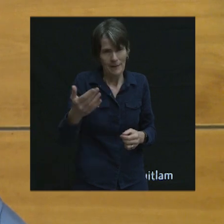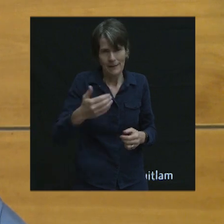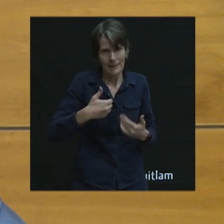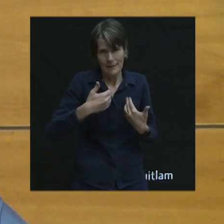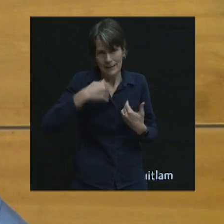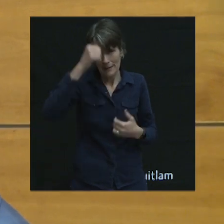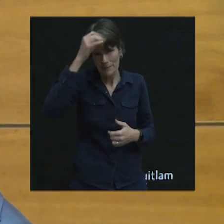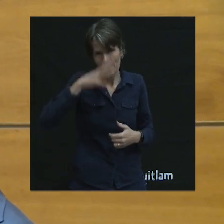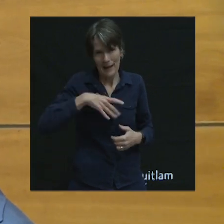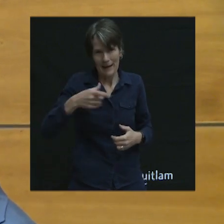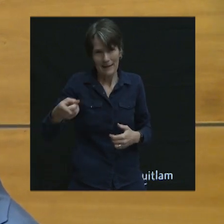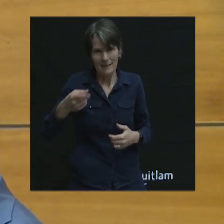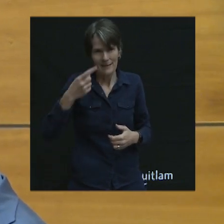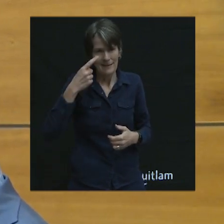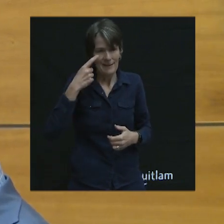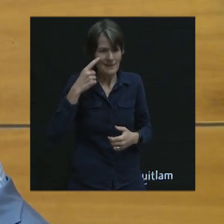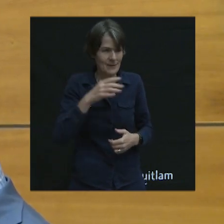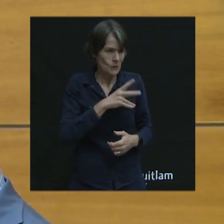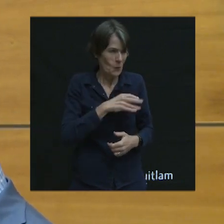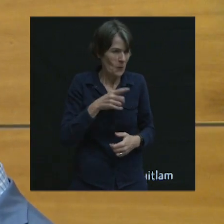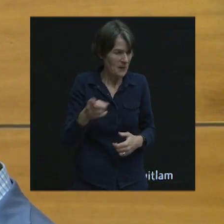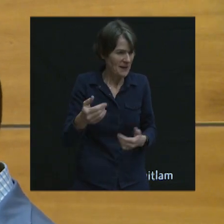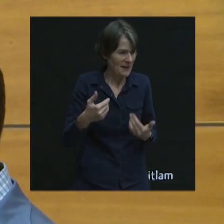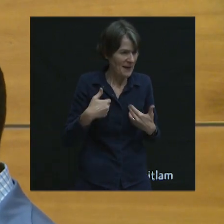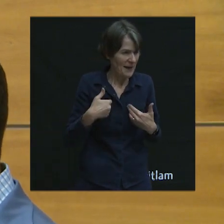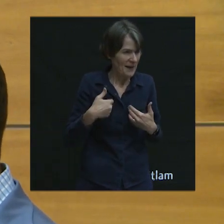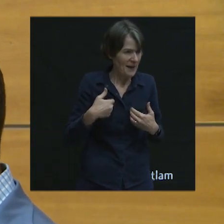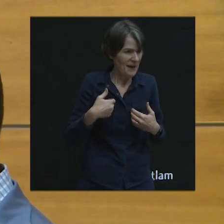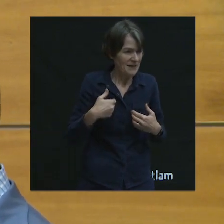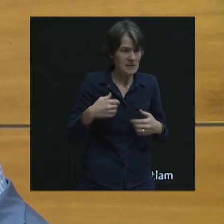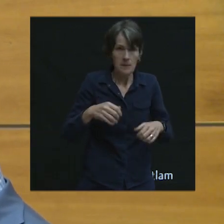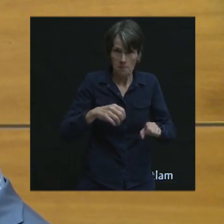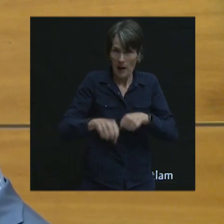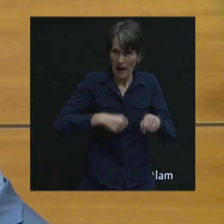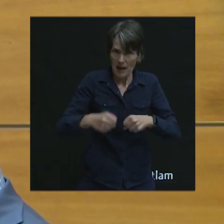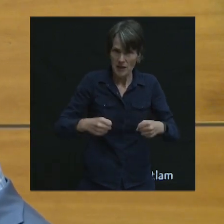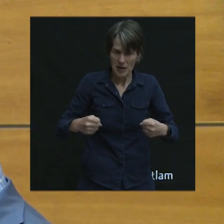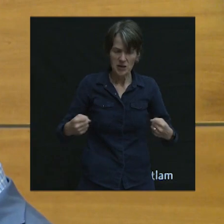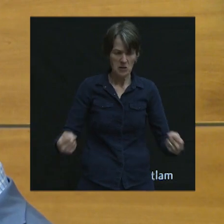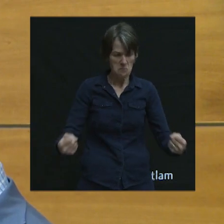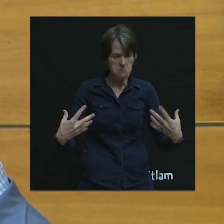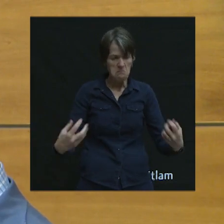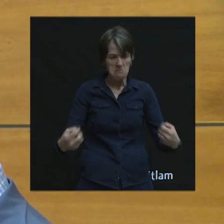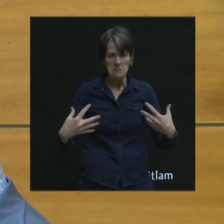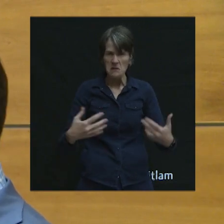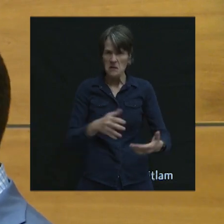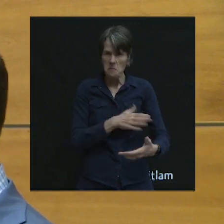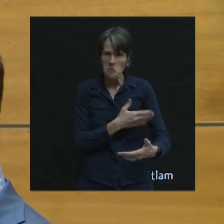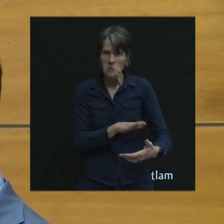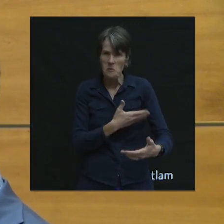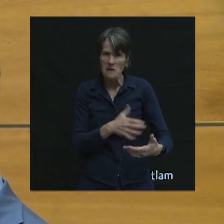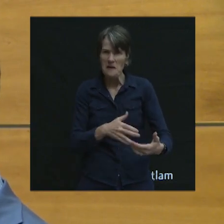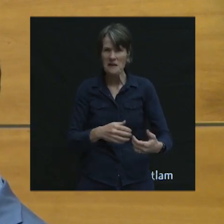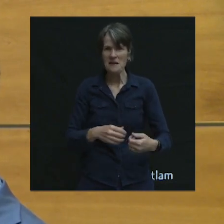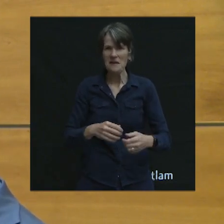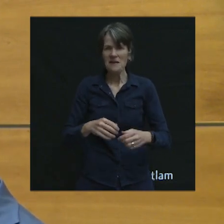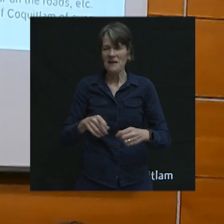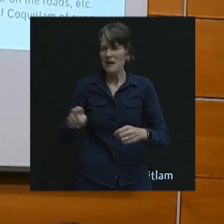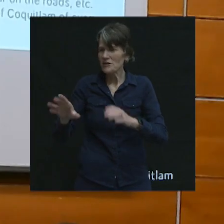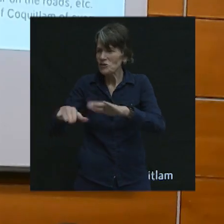gentleman, and I think it's really cool. He's got, like, speakers on his bike. And he's getting, like, school children